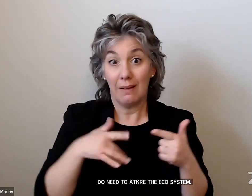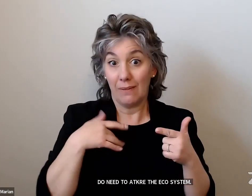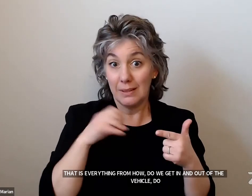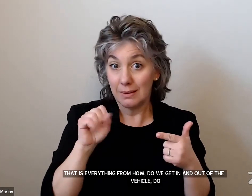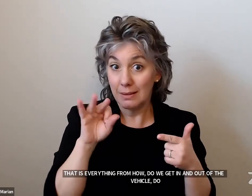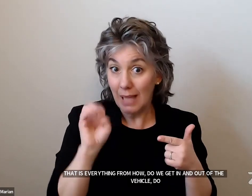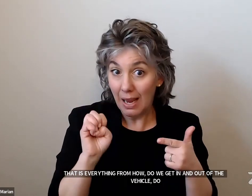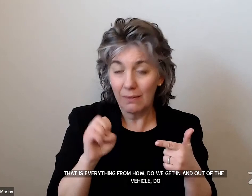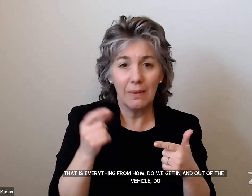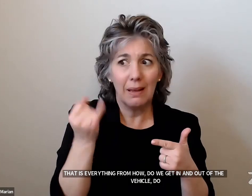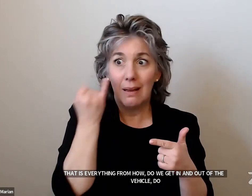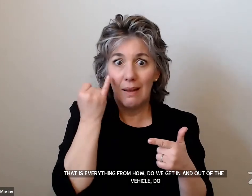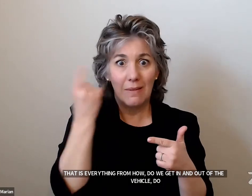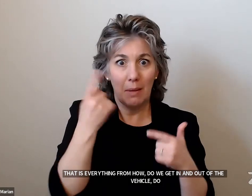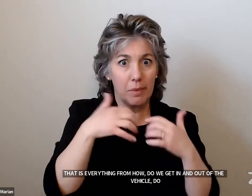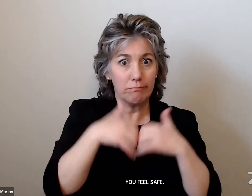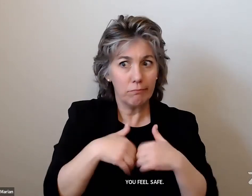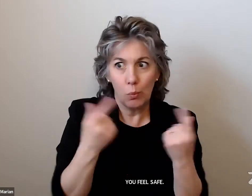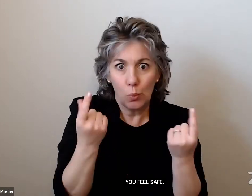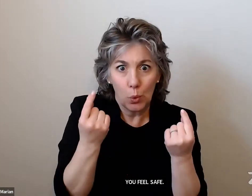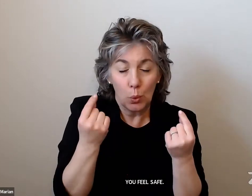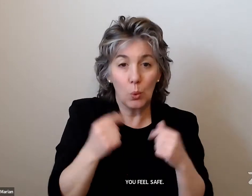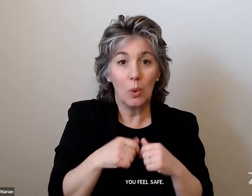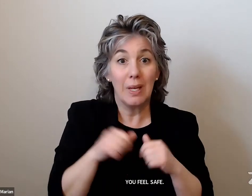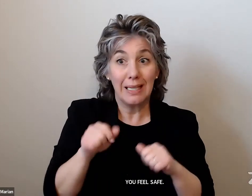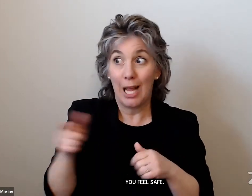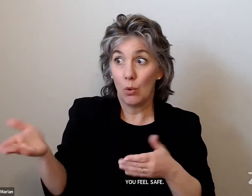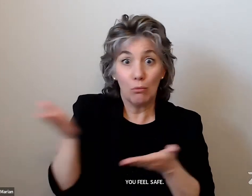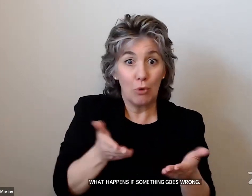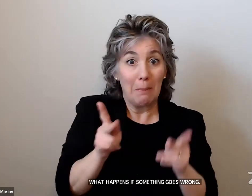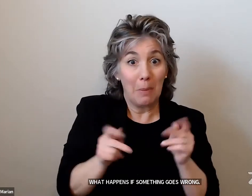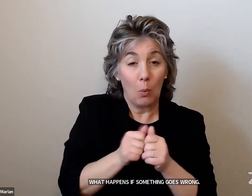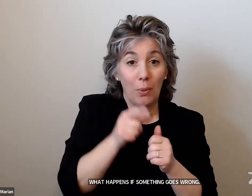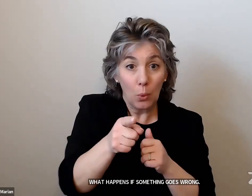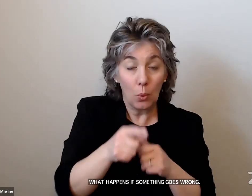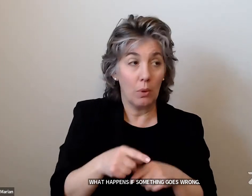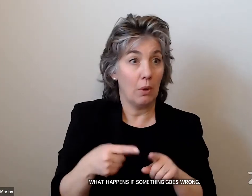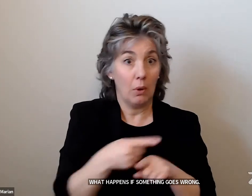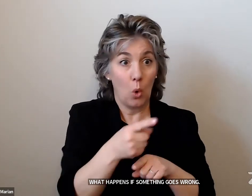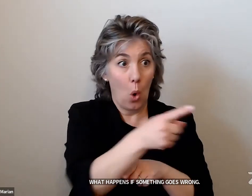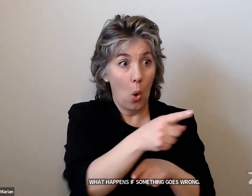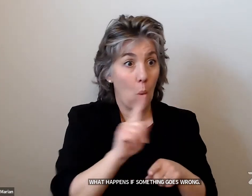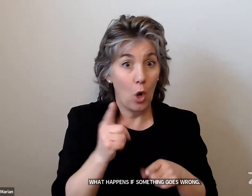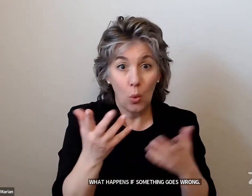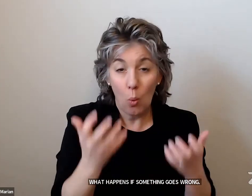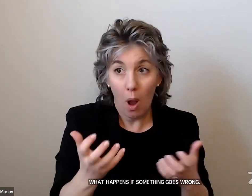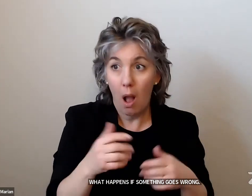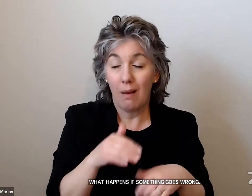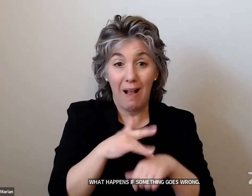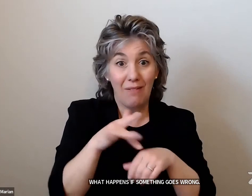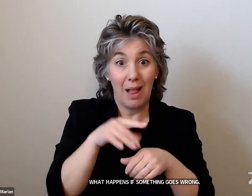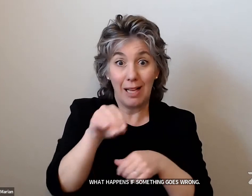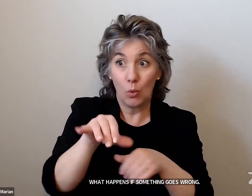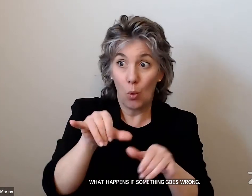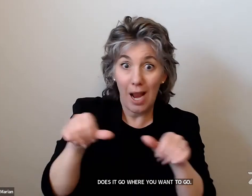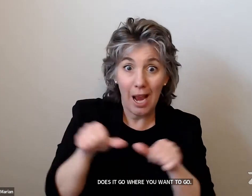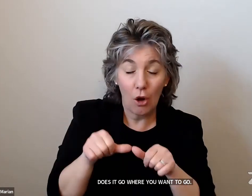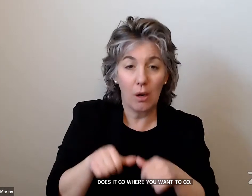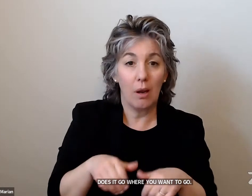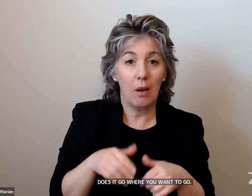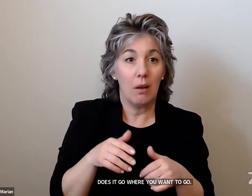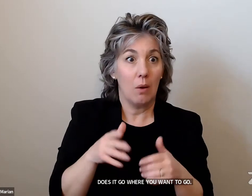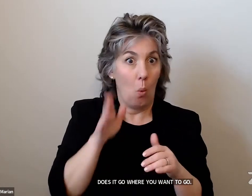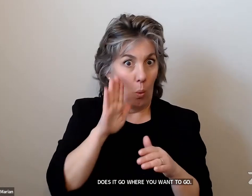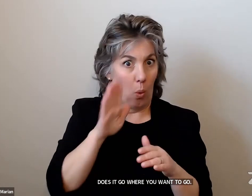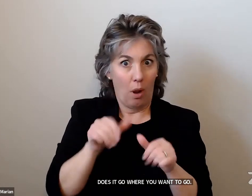trip? What happens if something goes wrong? Can you take goods and aids with you? Does it go where you want to go? Is it available in your area? it stay available in your